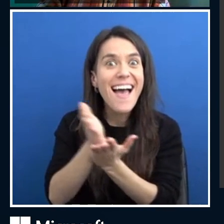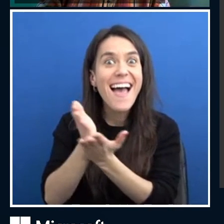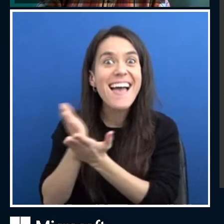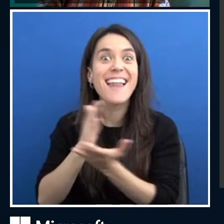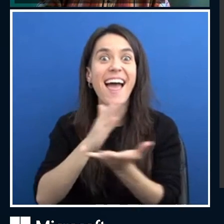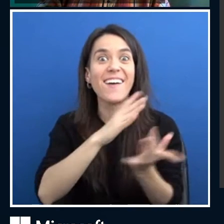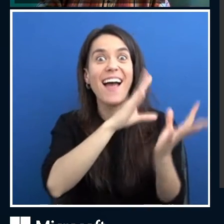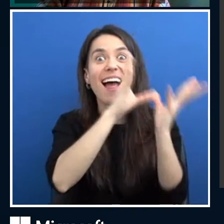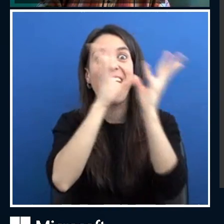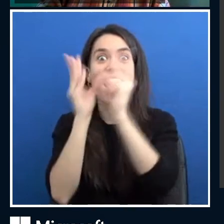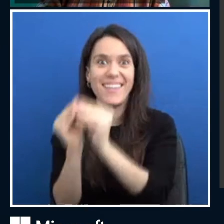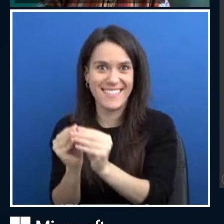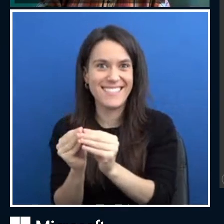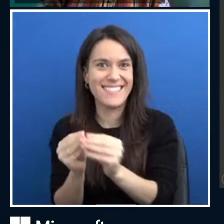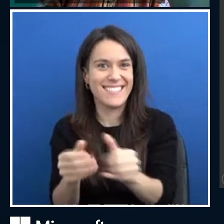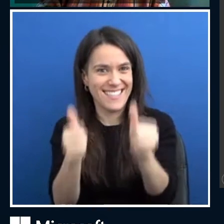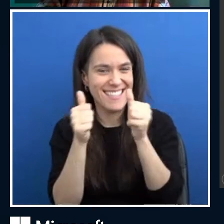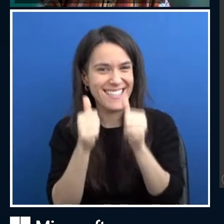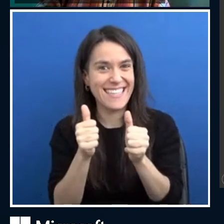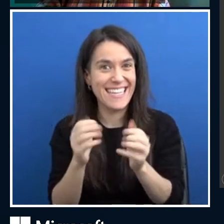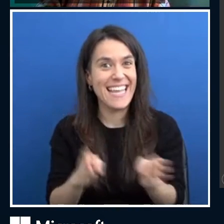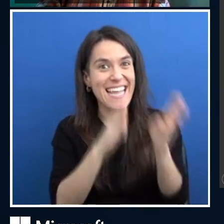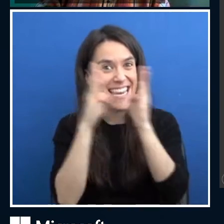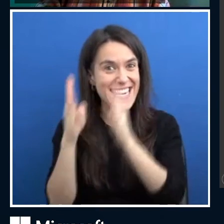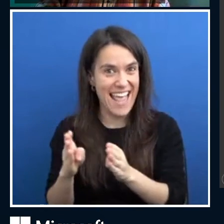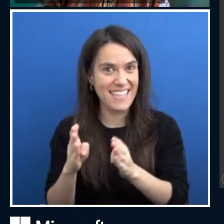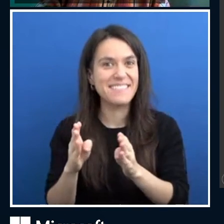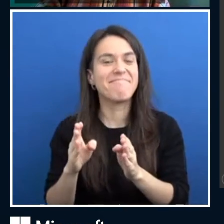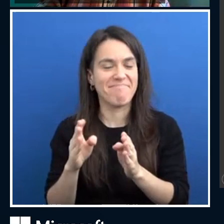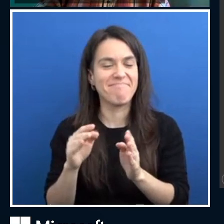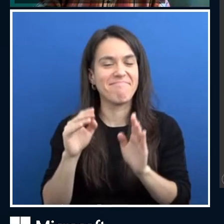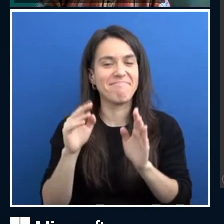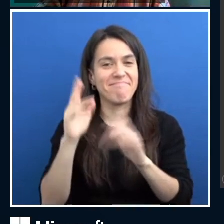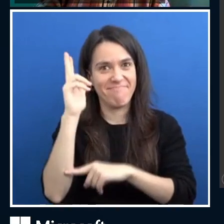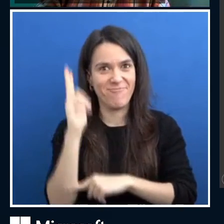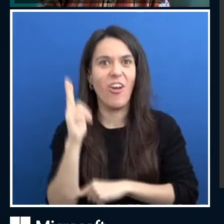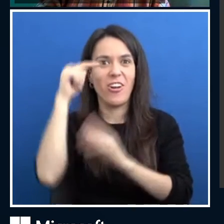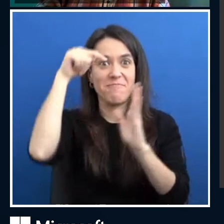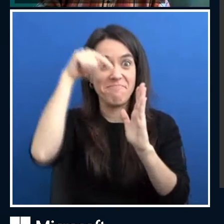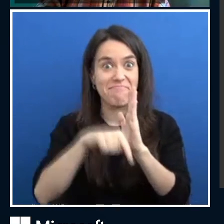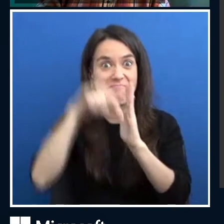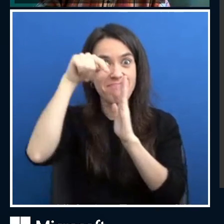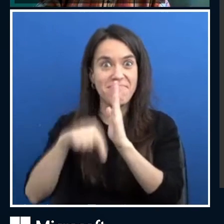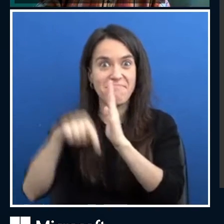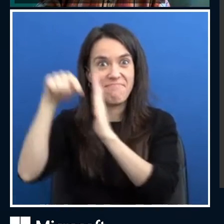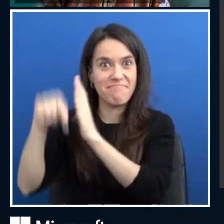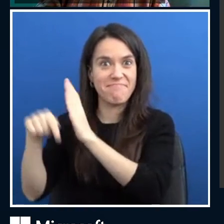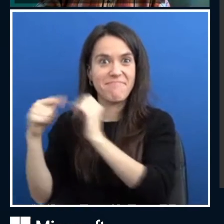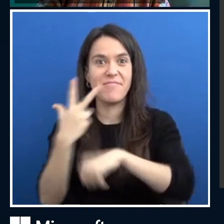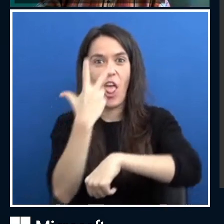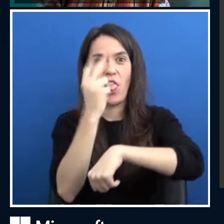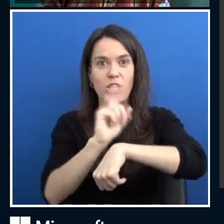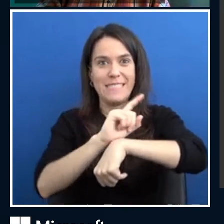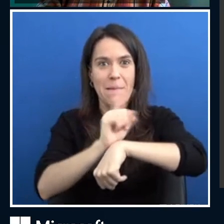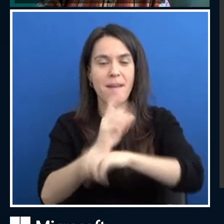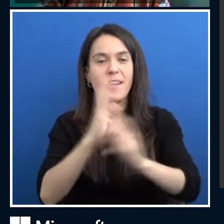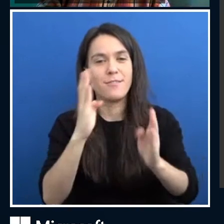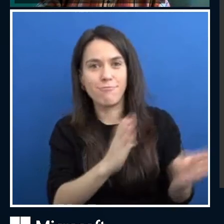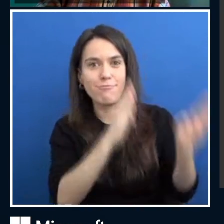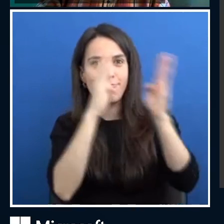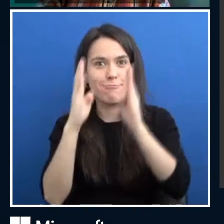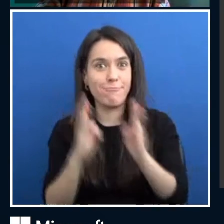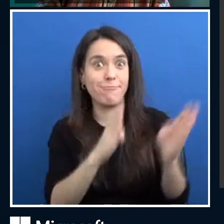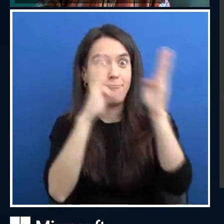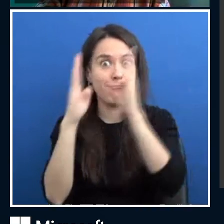sessions where we're going to deep dive into some of those areas. We hope you enjoy the rest of the day. You're going to be hearing from me and Dimitri throughout the day as we, um,